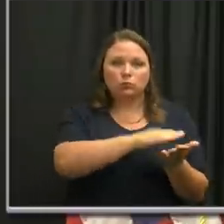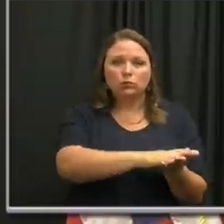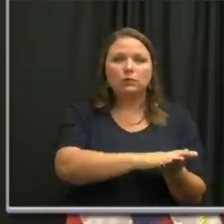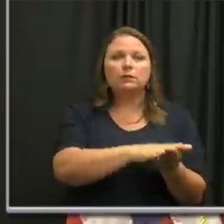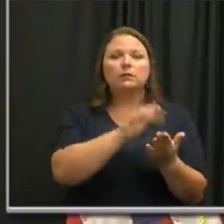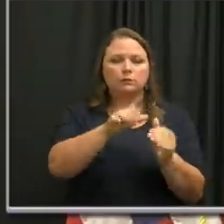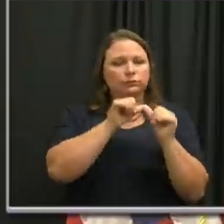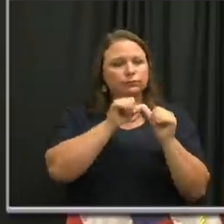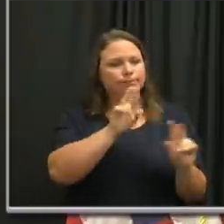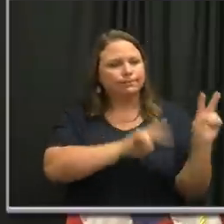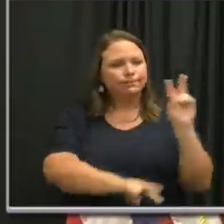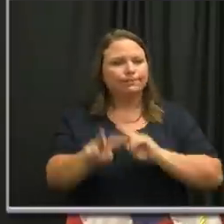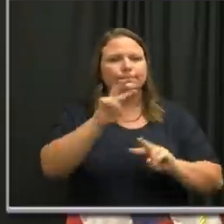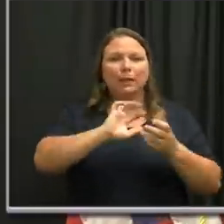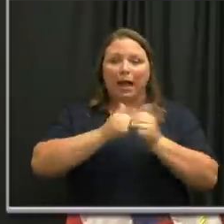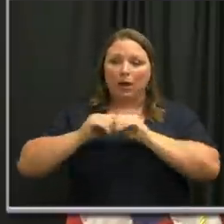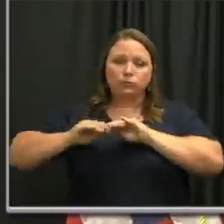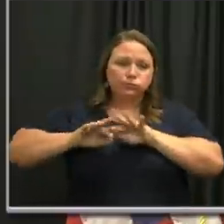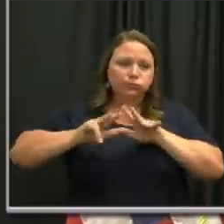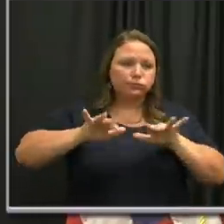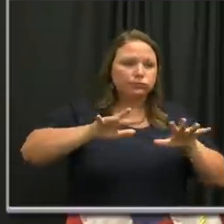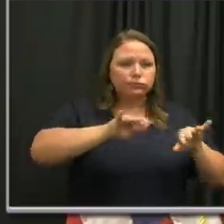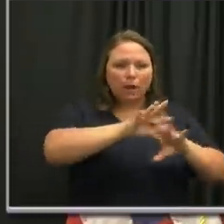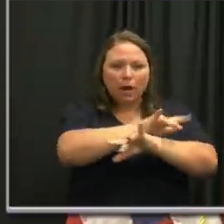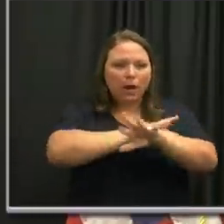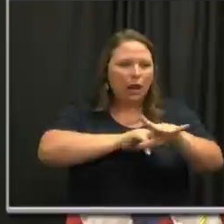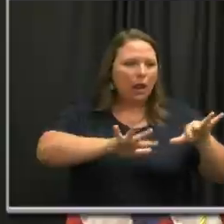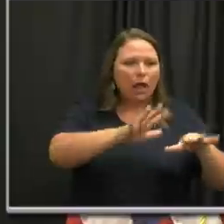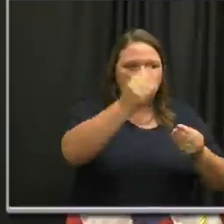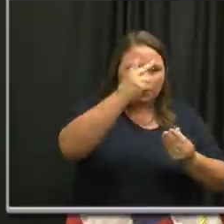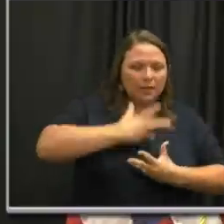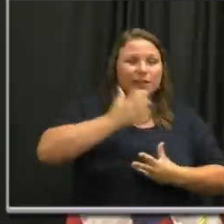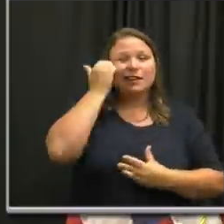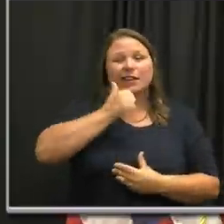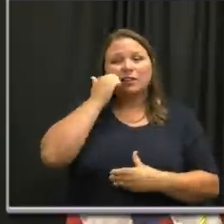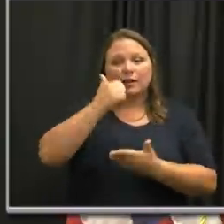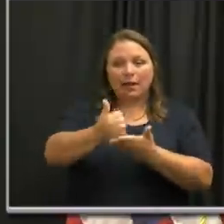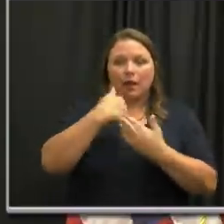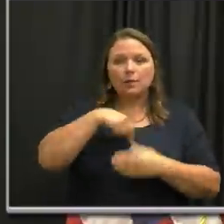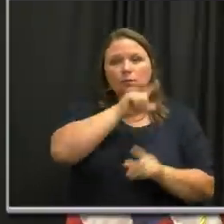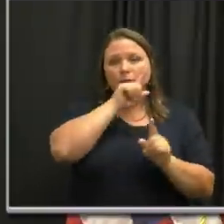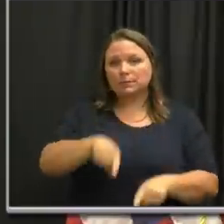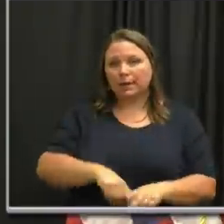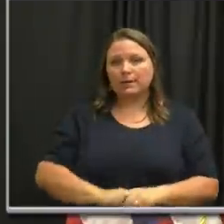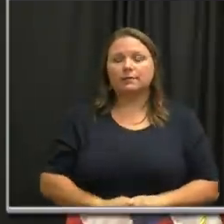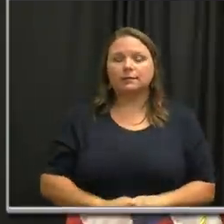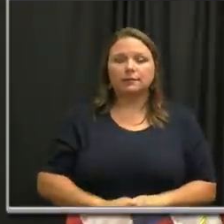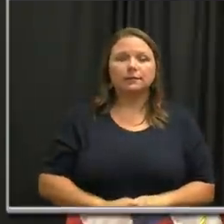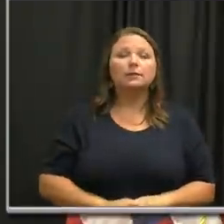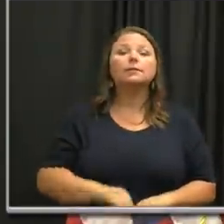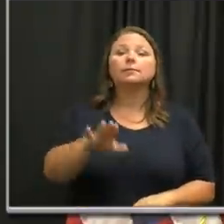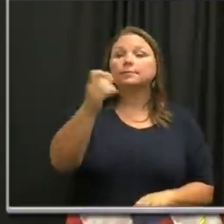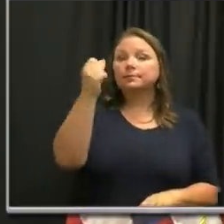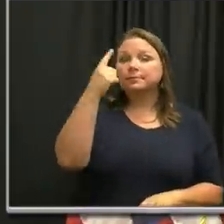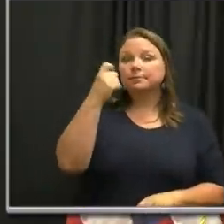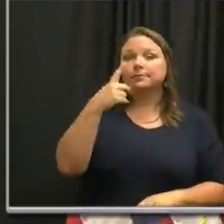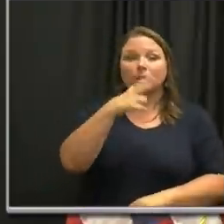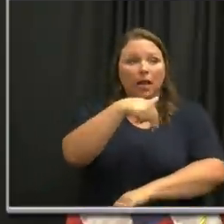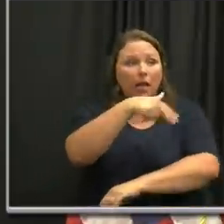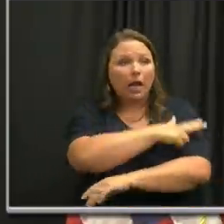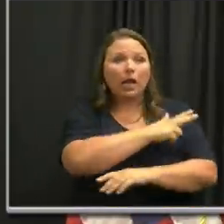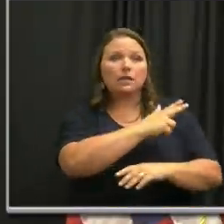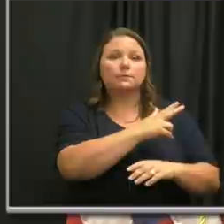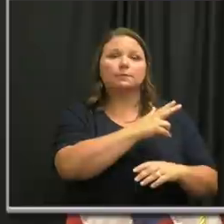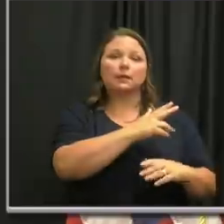continue to monitor the spread of the virus and give us information daily that informs our response. Now, while hospital